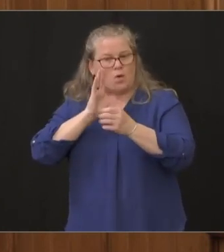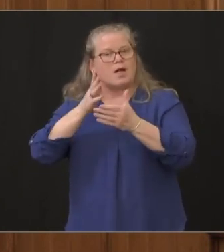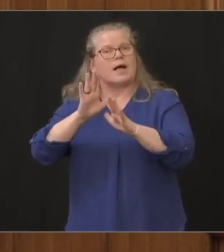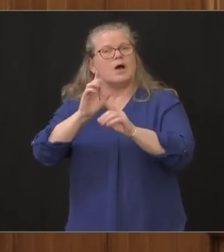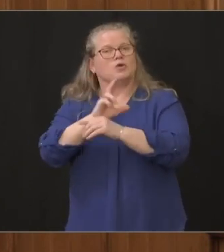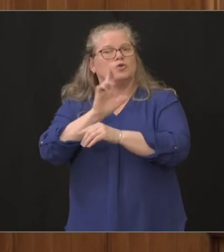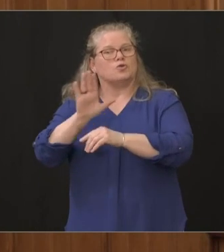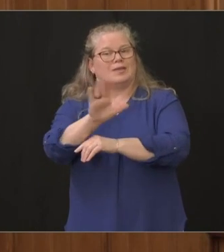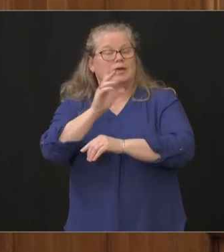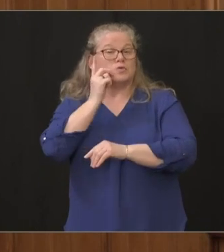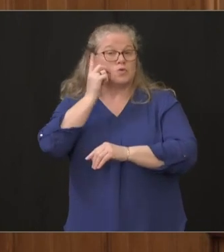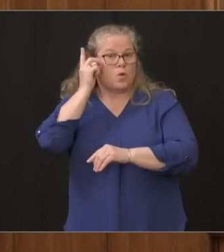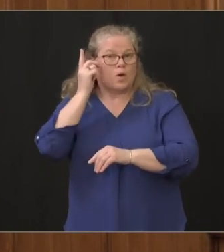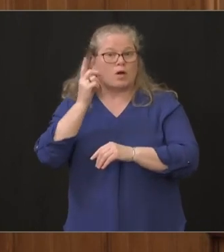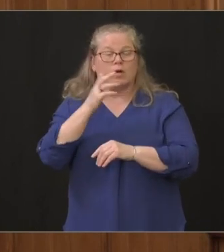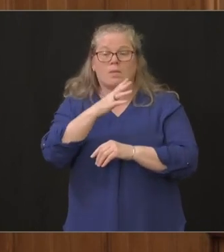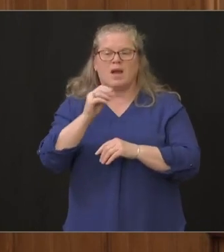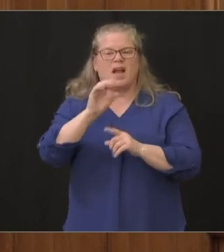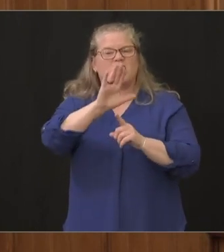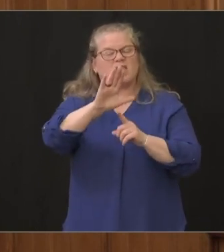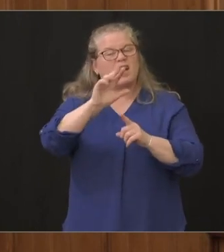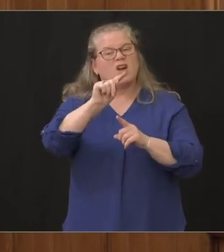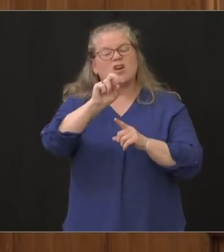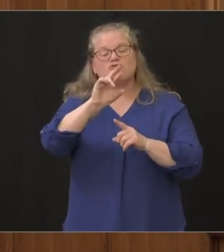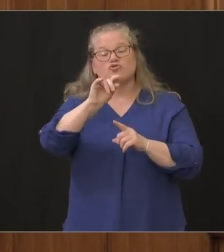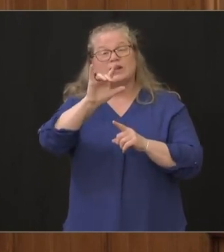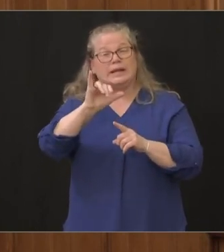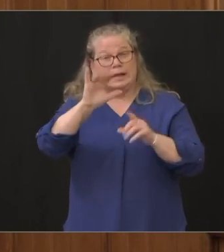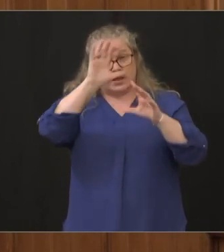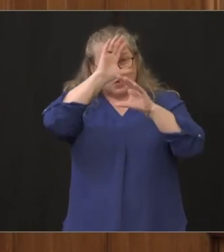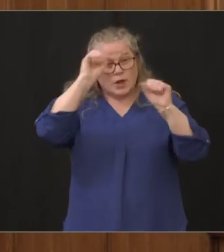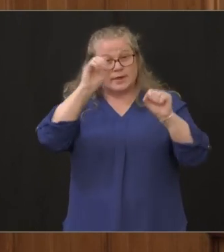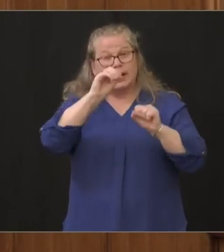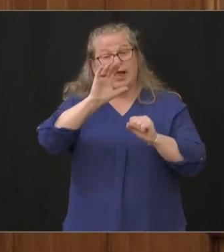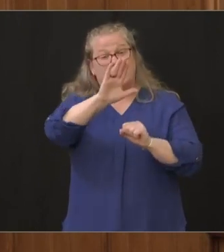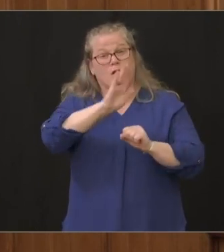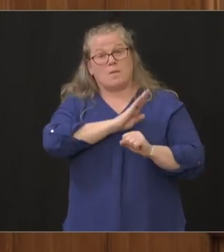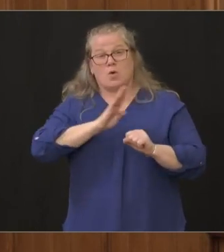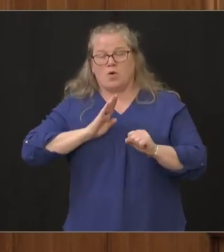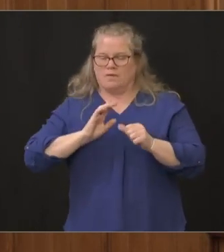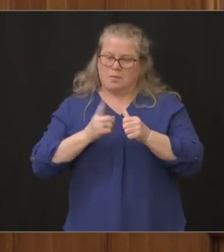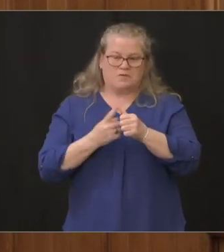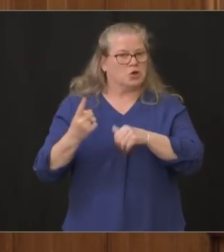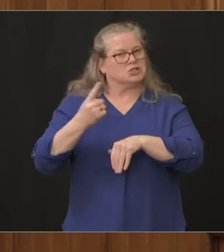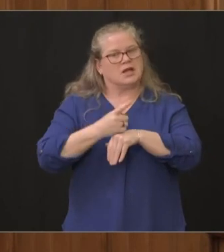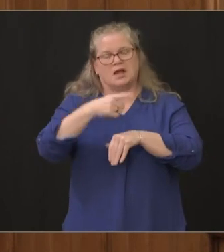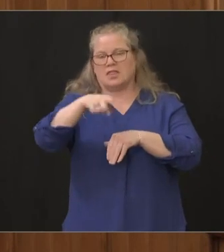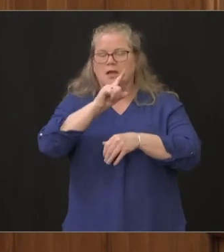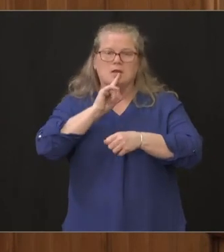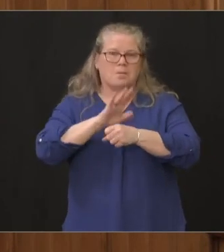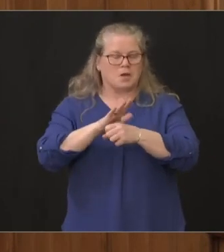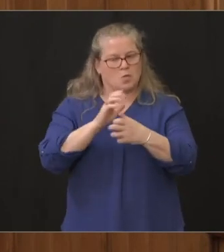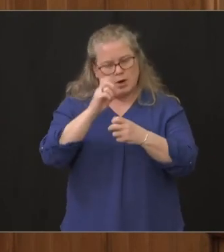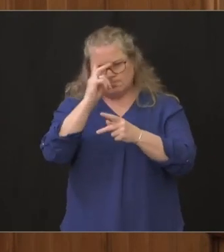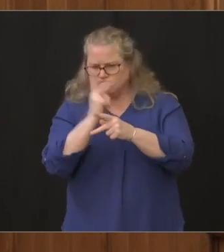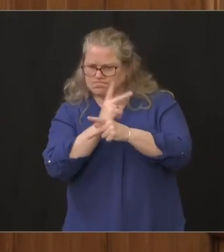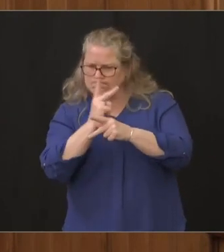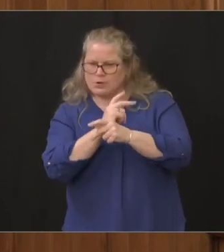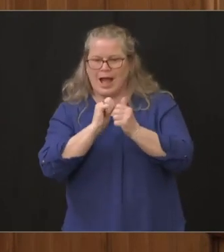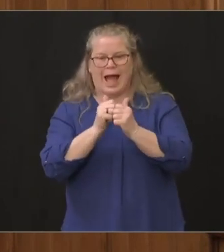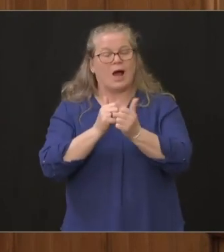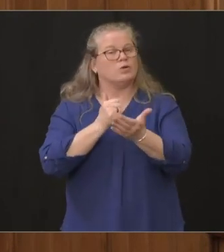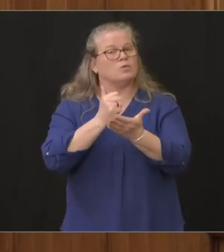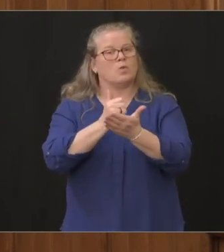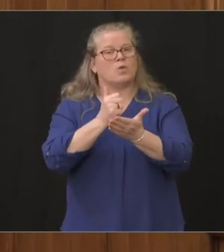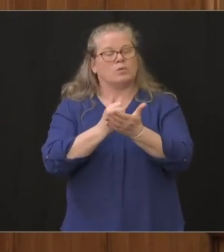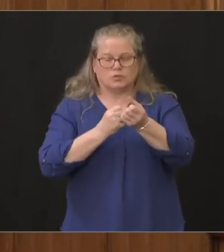recognize the president joanne berger sweeney and the board at trinity who's been committed from the very first day to figure out ways to support uh all the hospitals in the